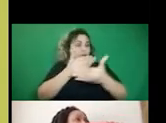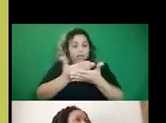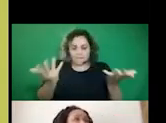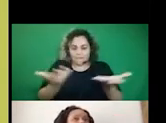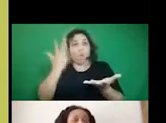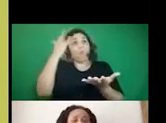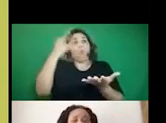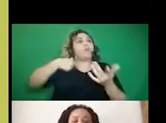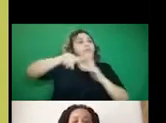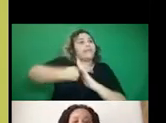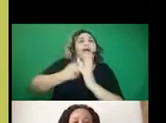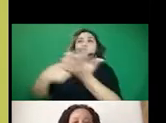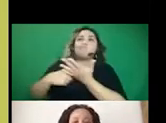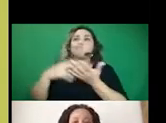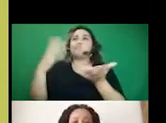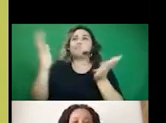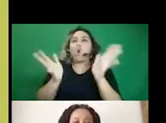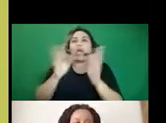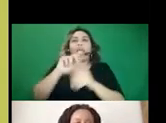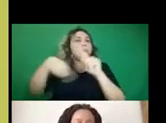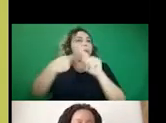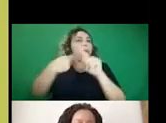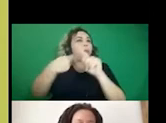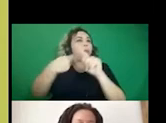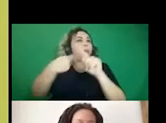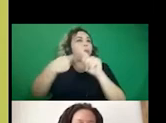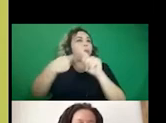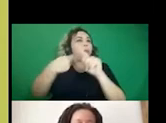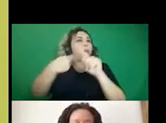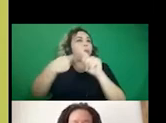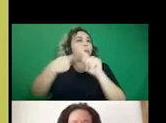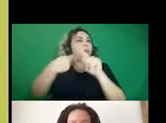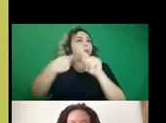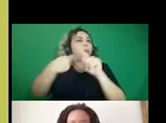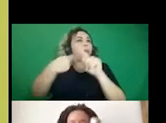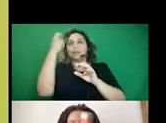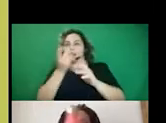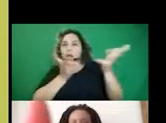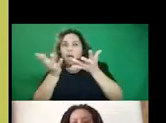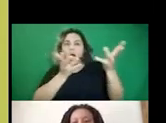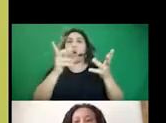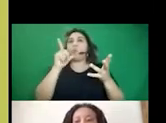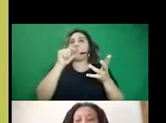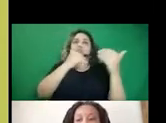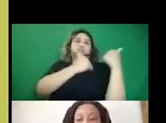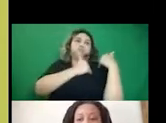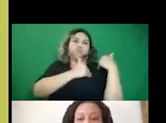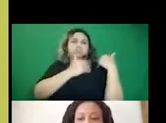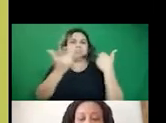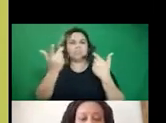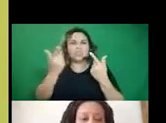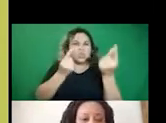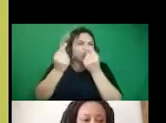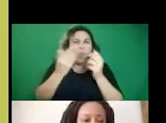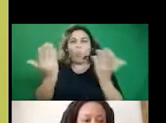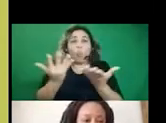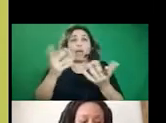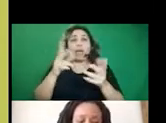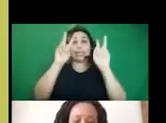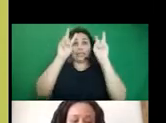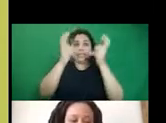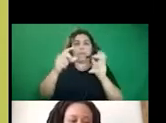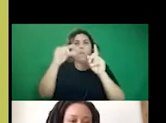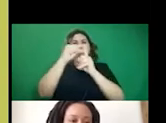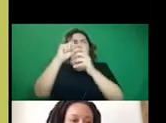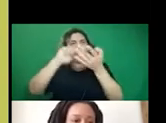conversation and like what the underlying forces at play are, and what, you know, these terms and words